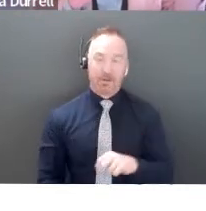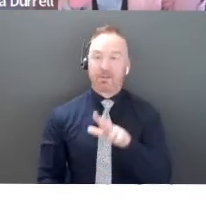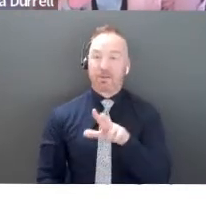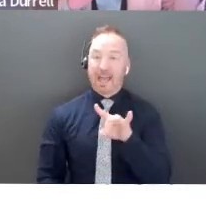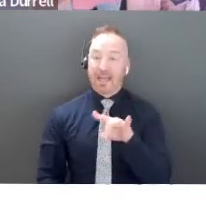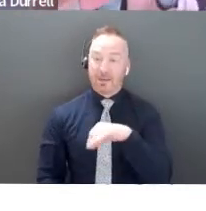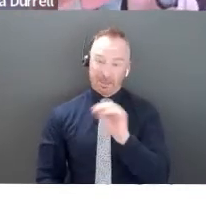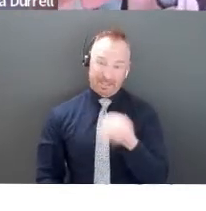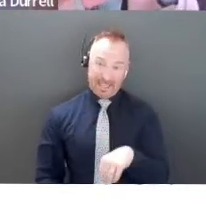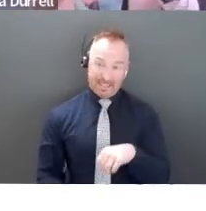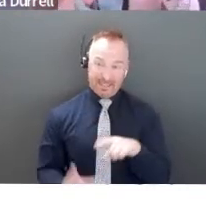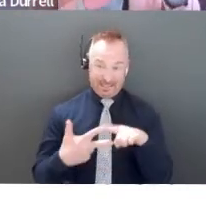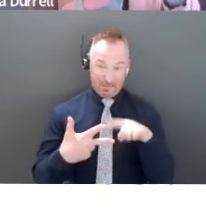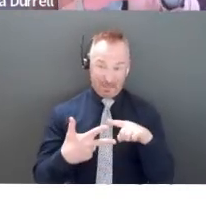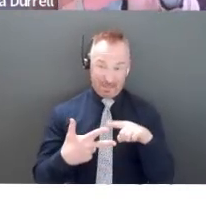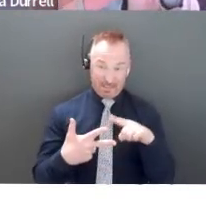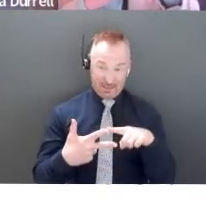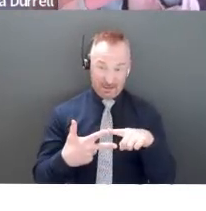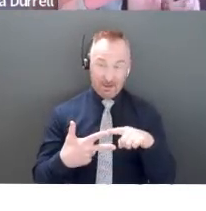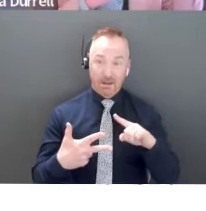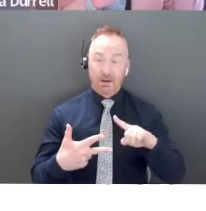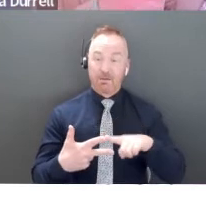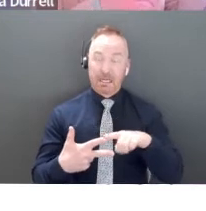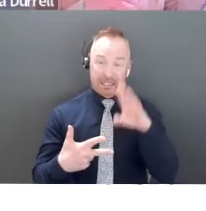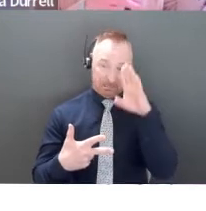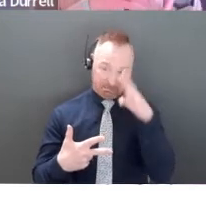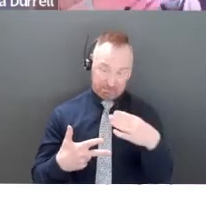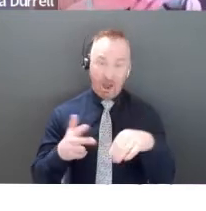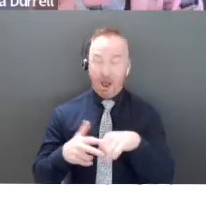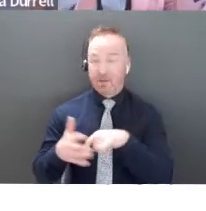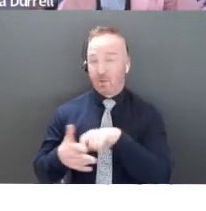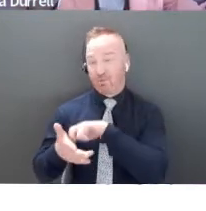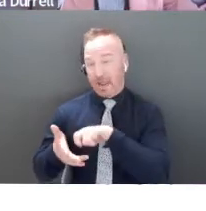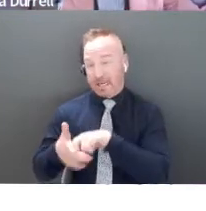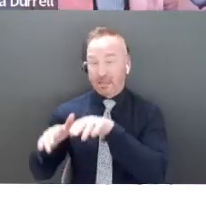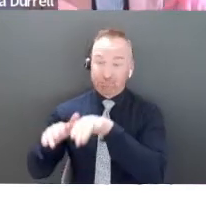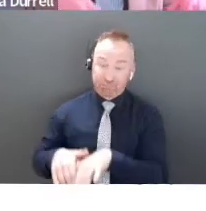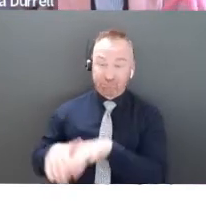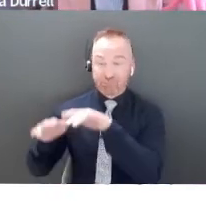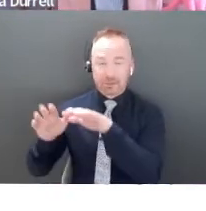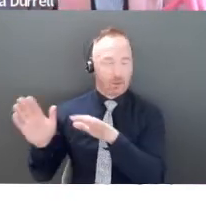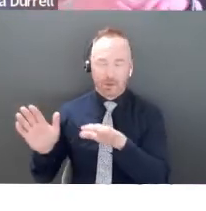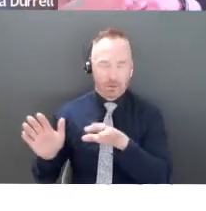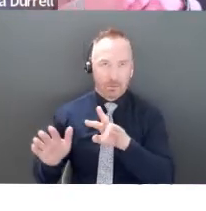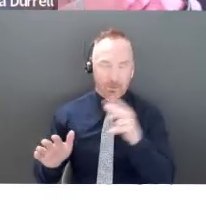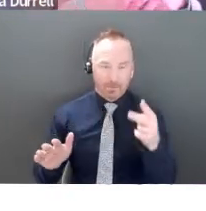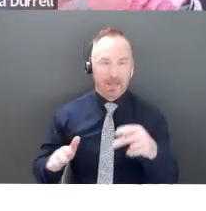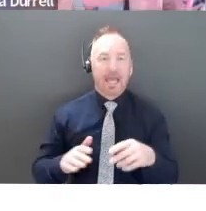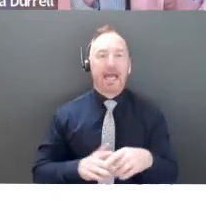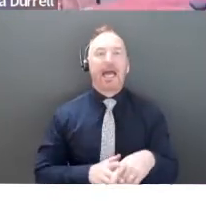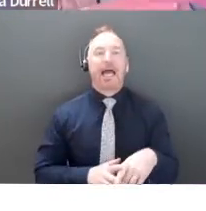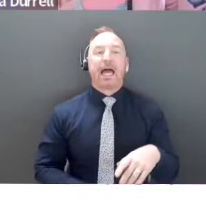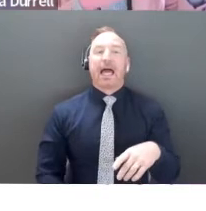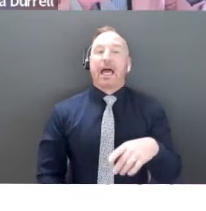% of the time on working on your writing and actually let's just flip that around. 93%